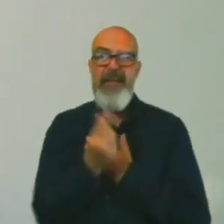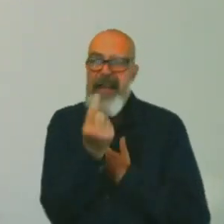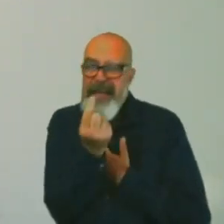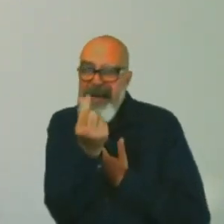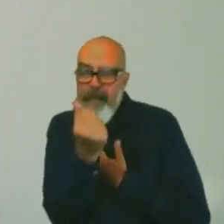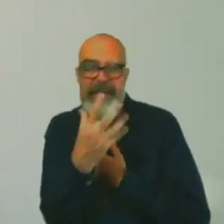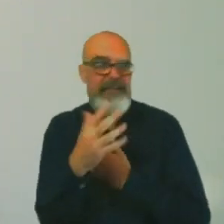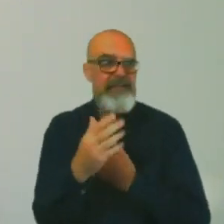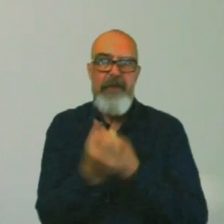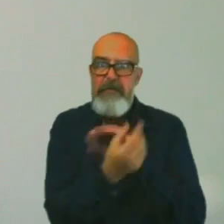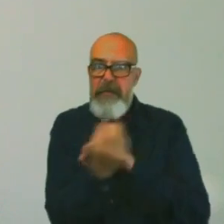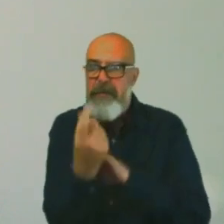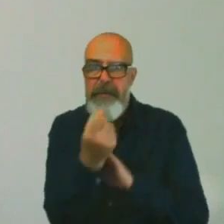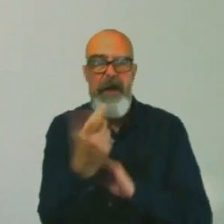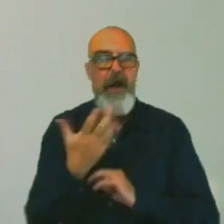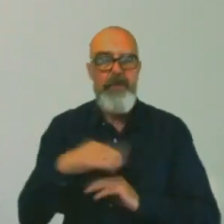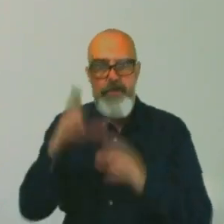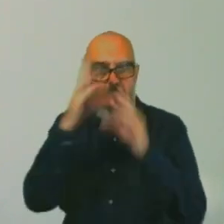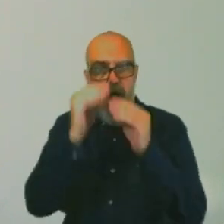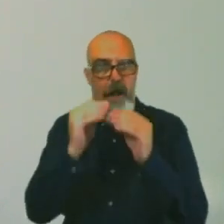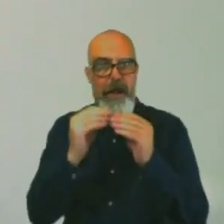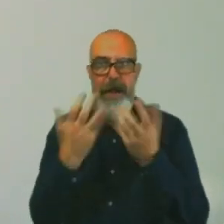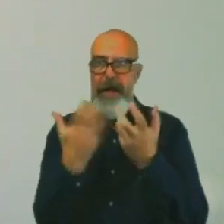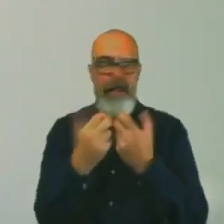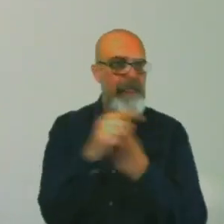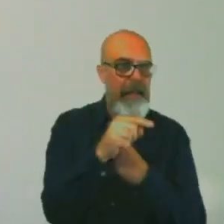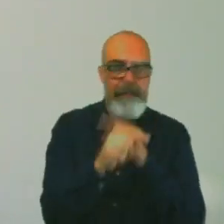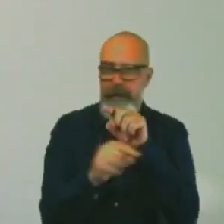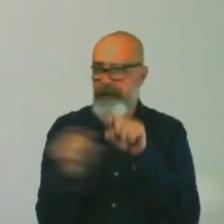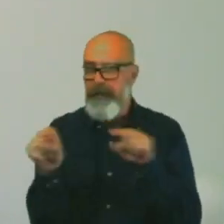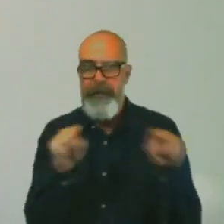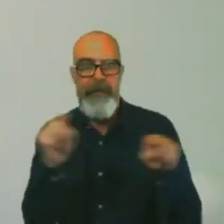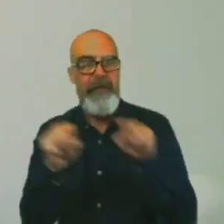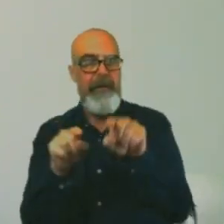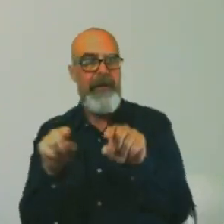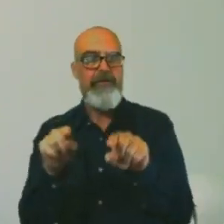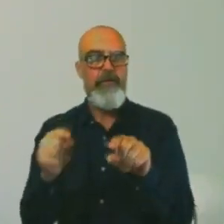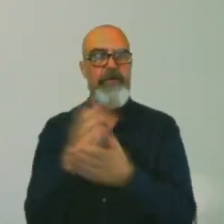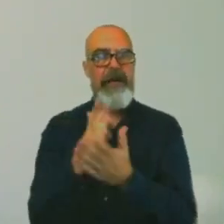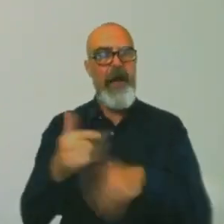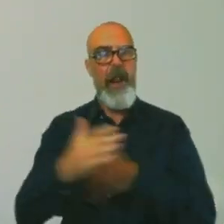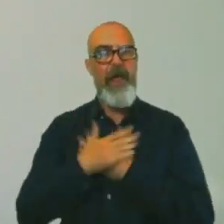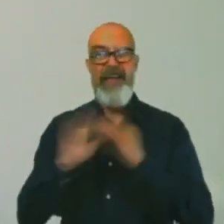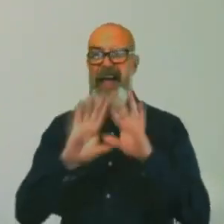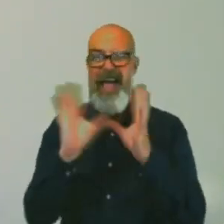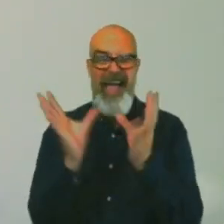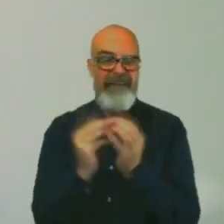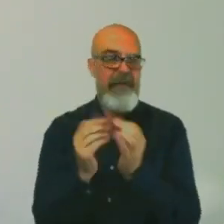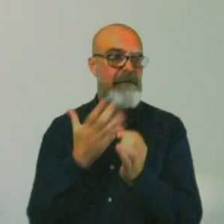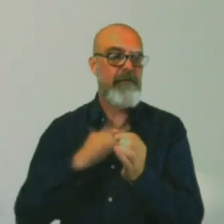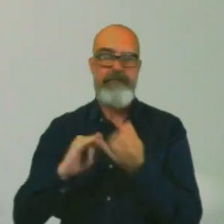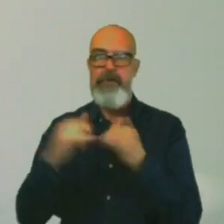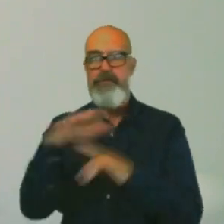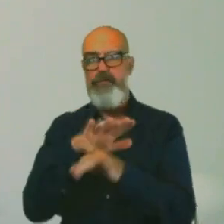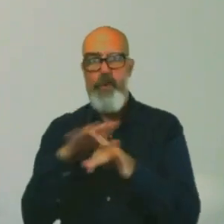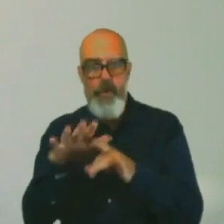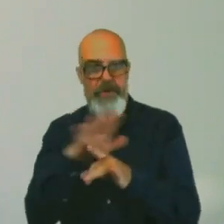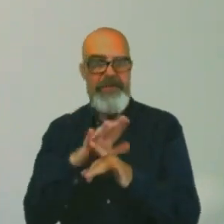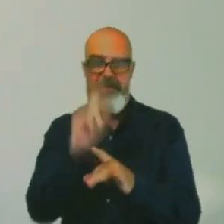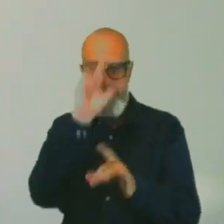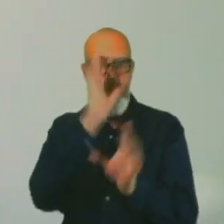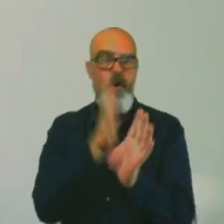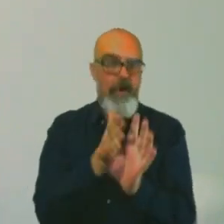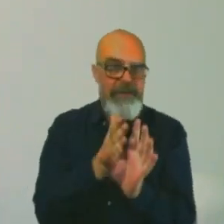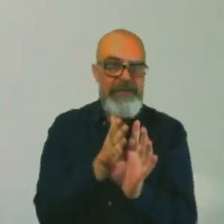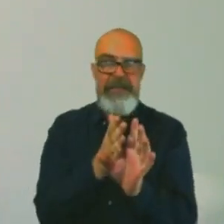learn new things, to see how things work. So I loved everything from sociology, psychology, to mathematics,